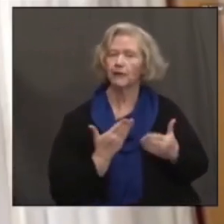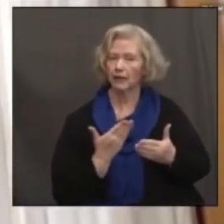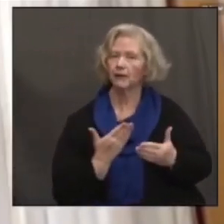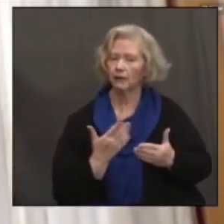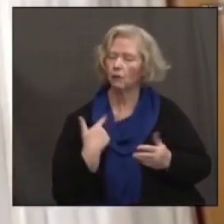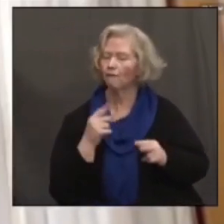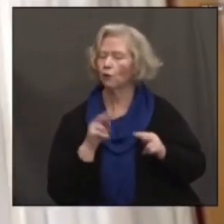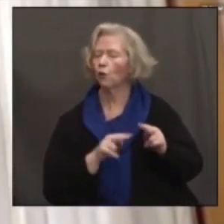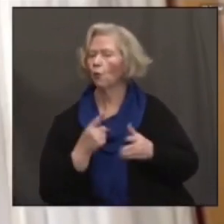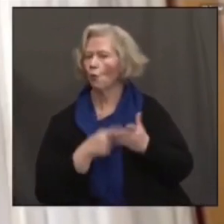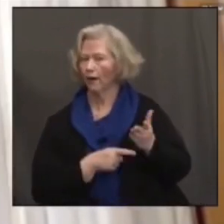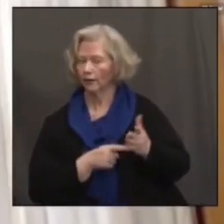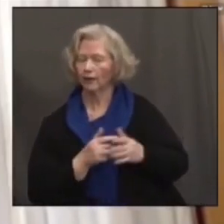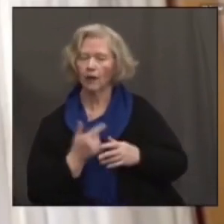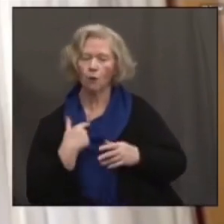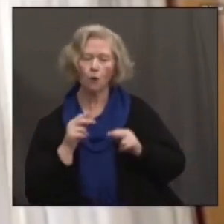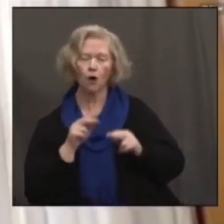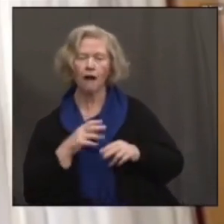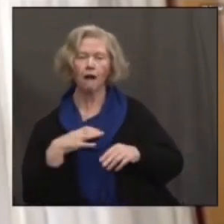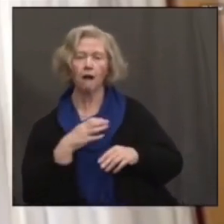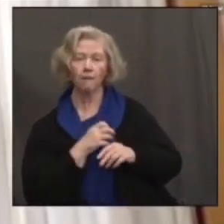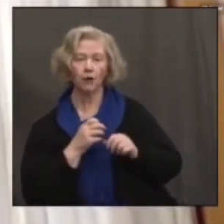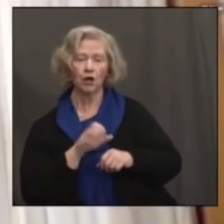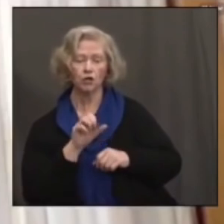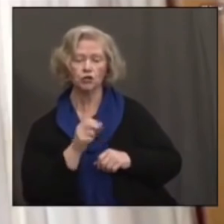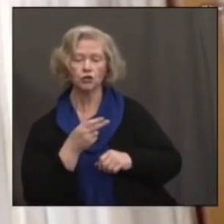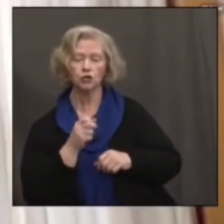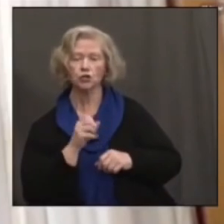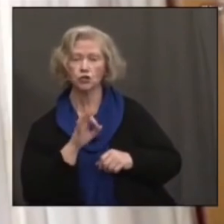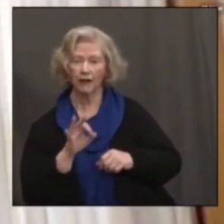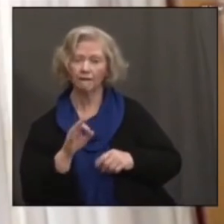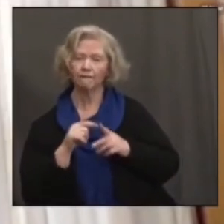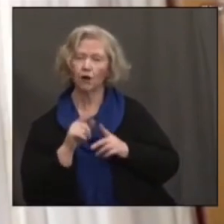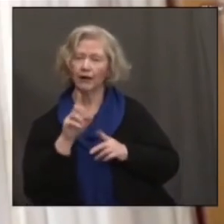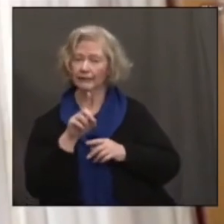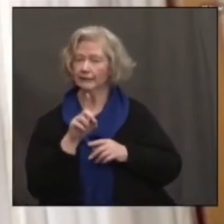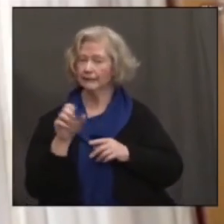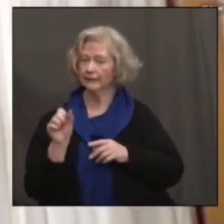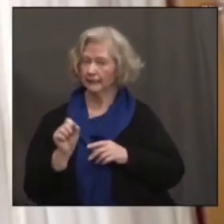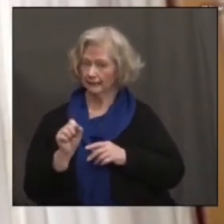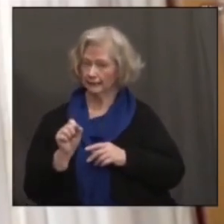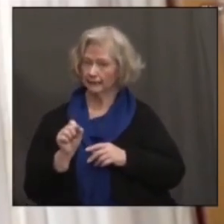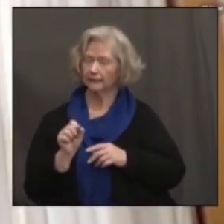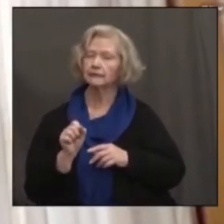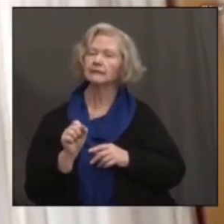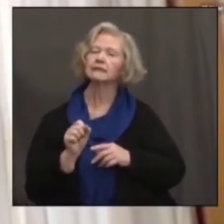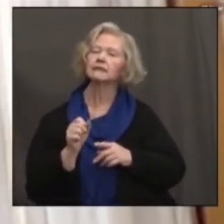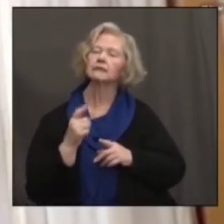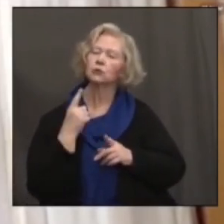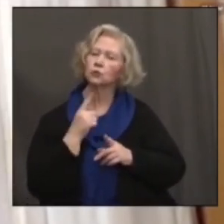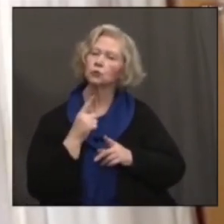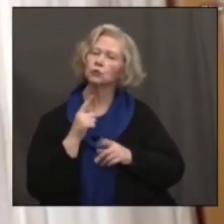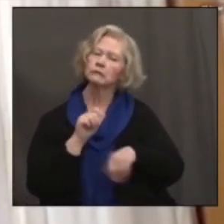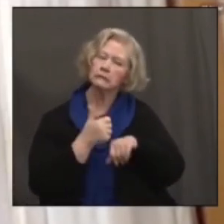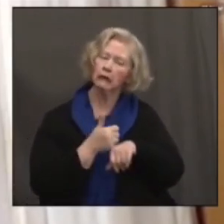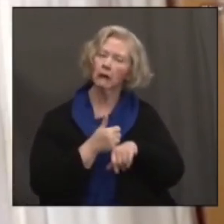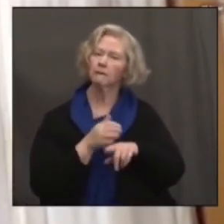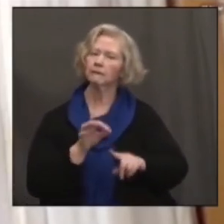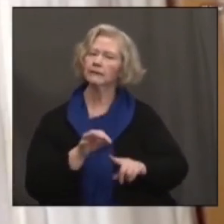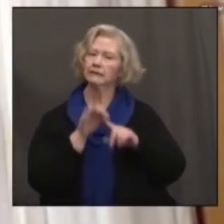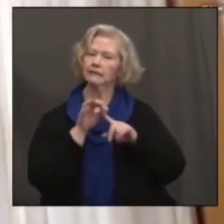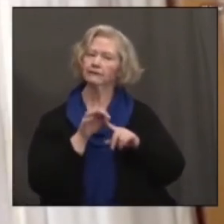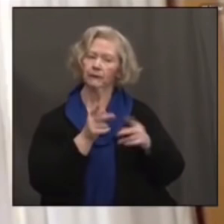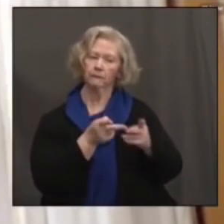with Commissioner Sheff and the team at the Department of Developmental Services to set up some dedicated clinics in that